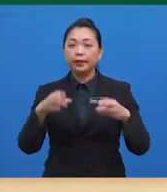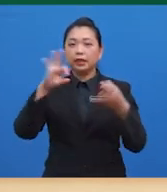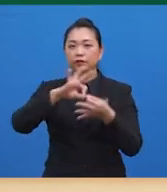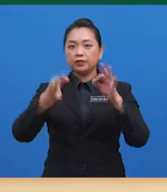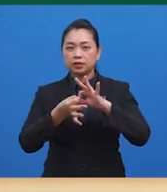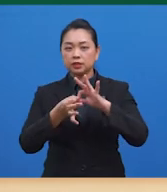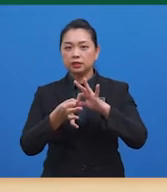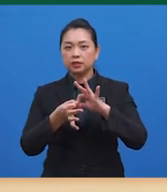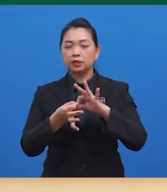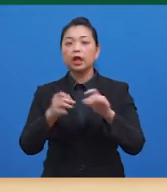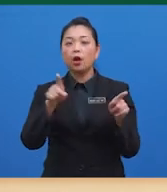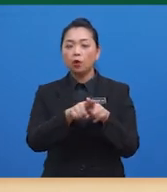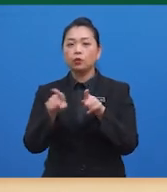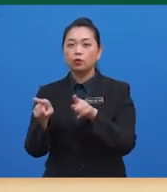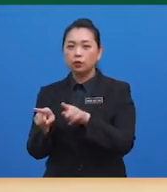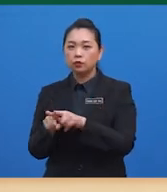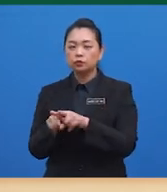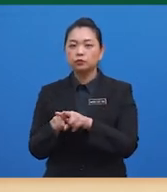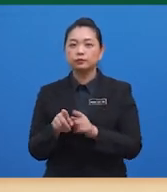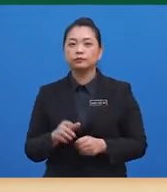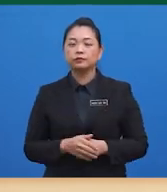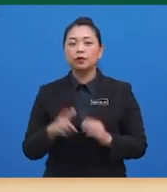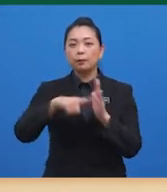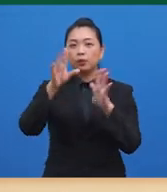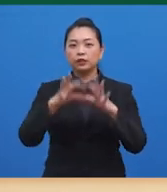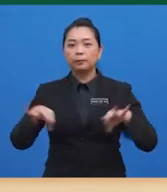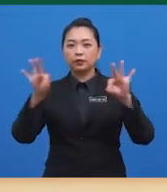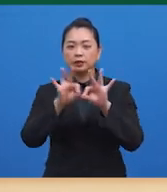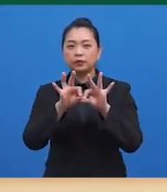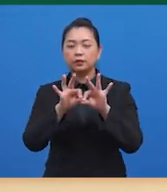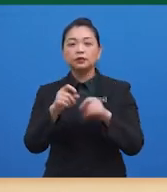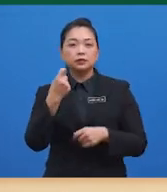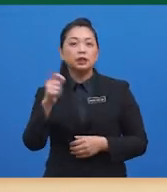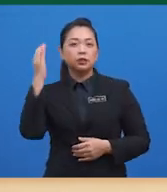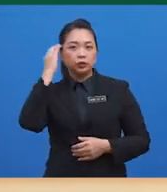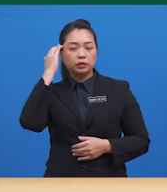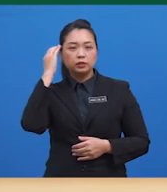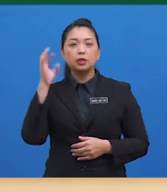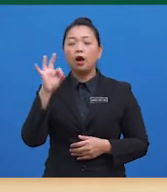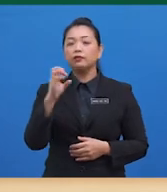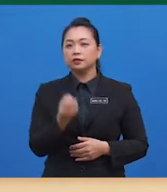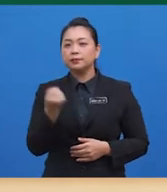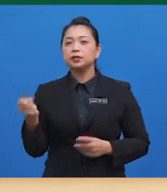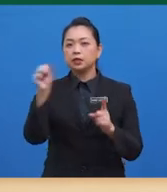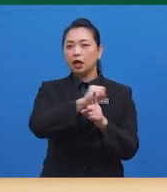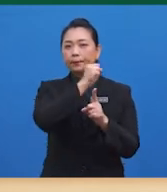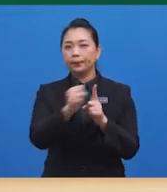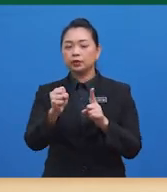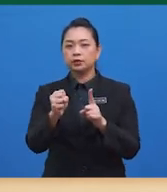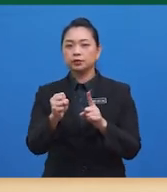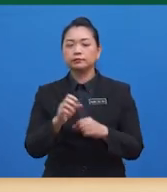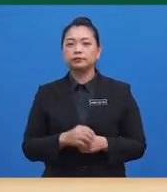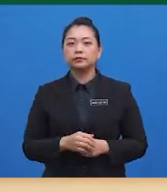inferences as well as scheming and scanning, but perhaps, more importantly, the knowledge of substance abuse, a